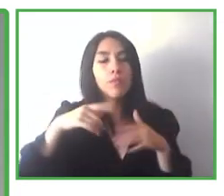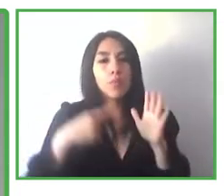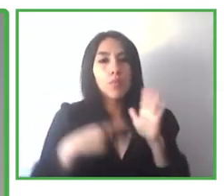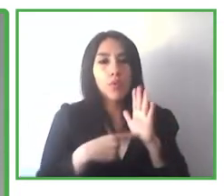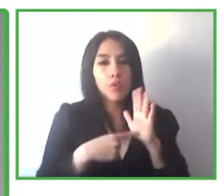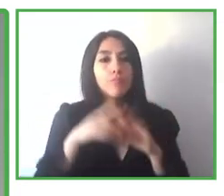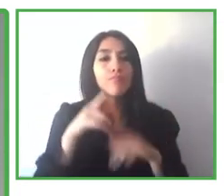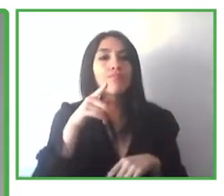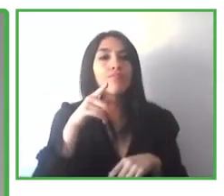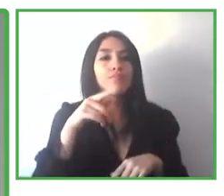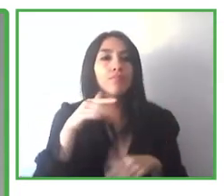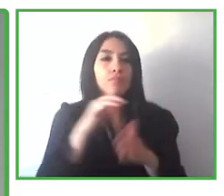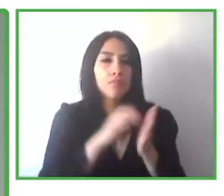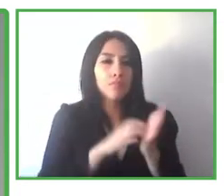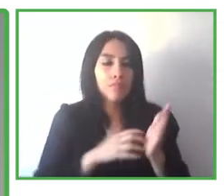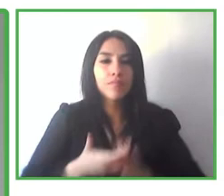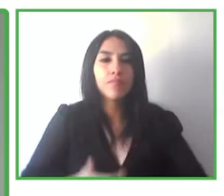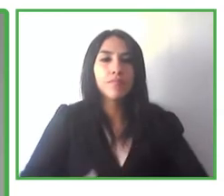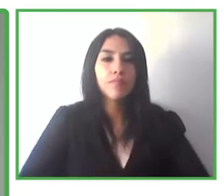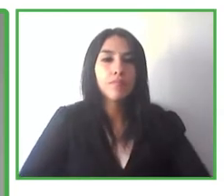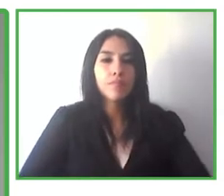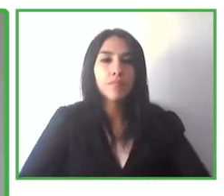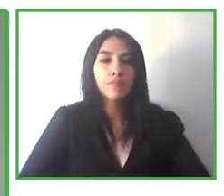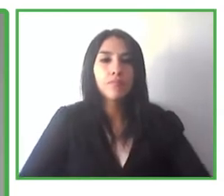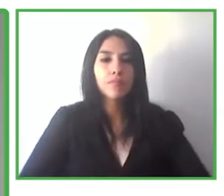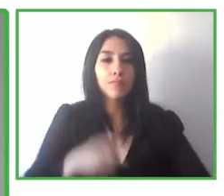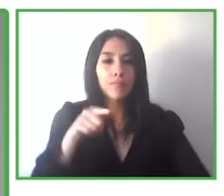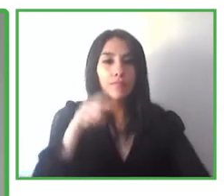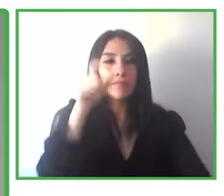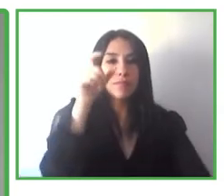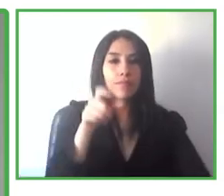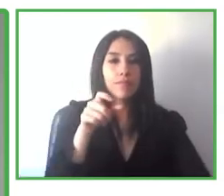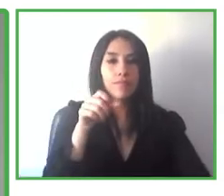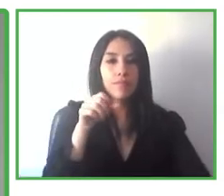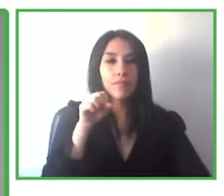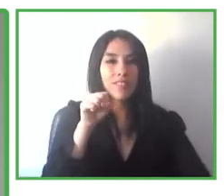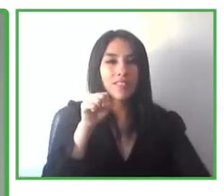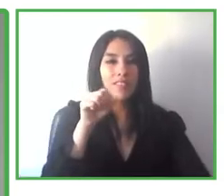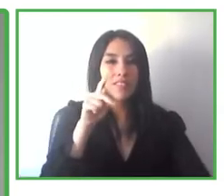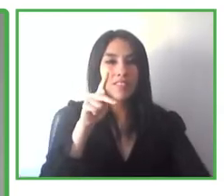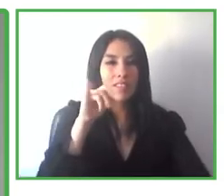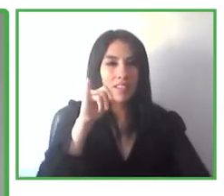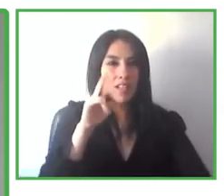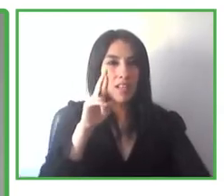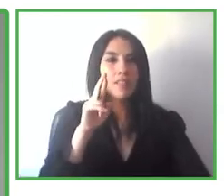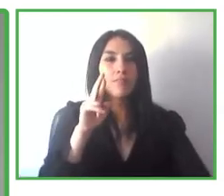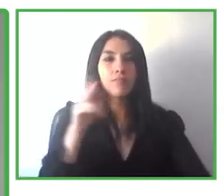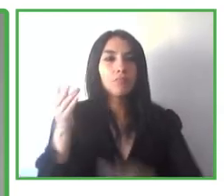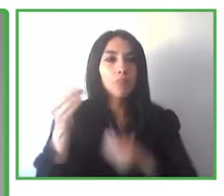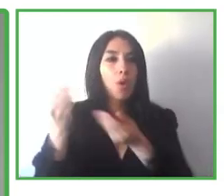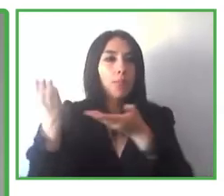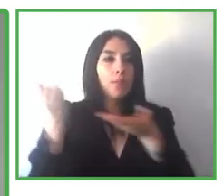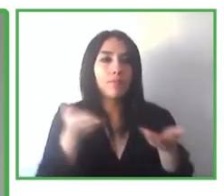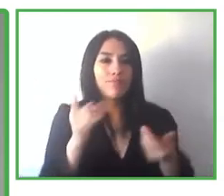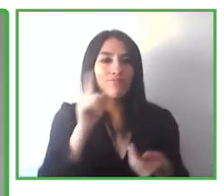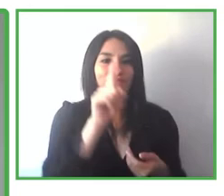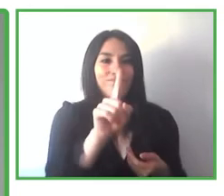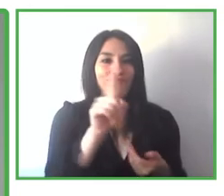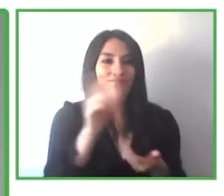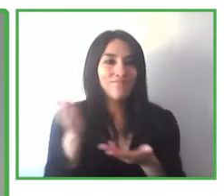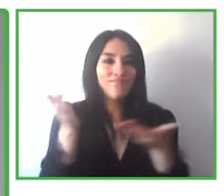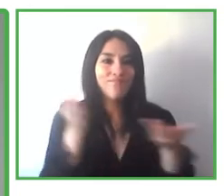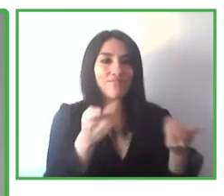scaled up. And with that, Saqib, please, the floor is yours and welcome to the session.